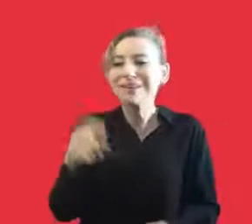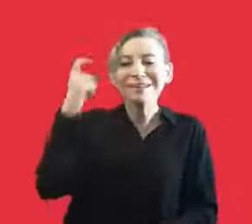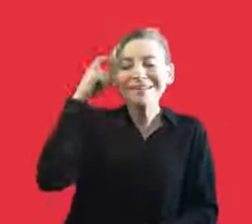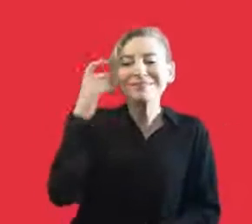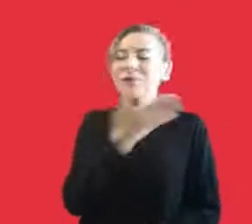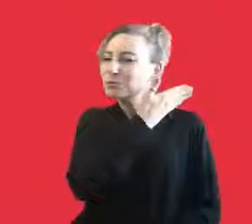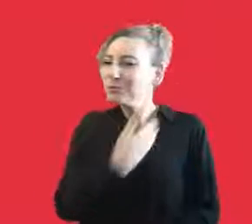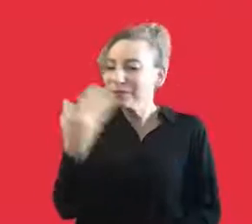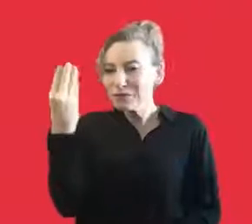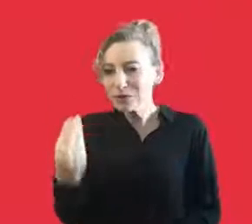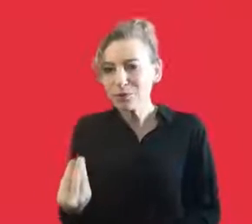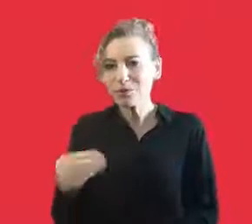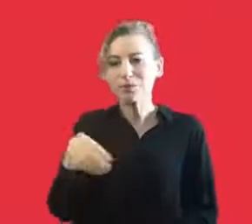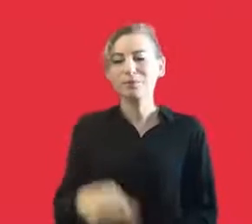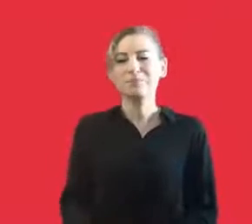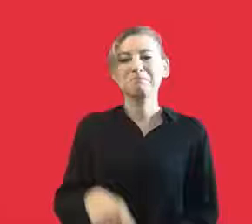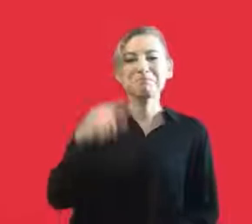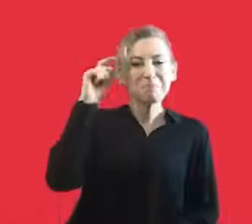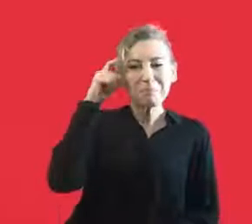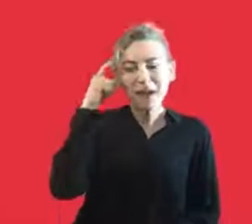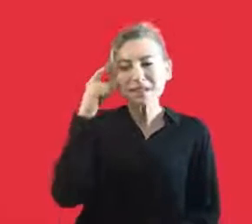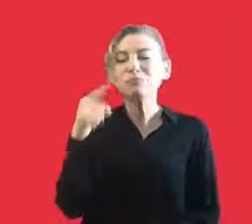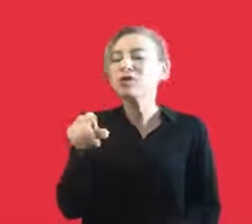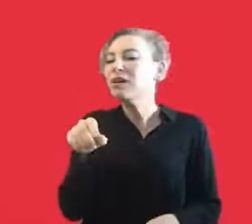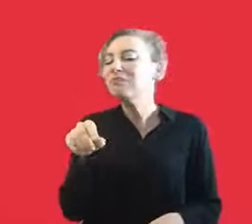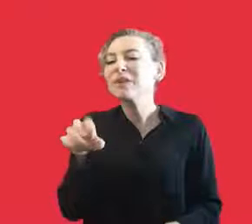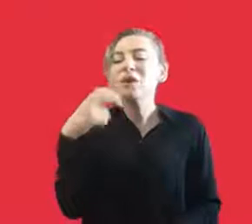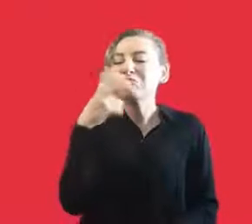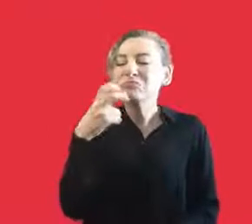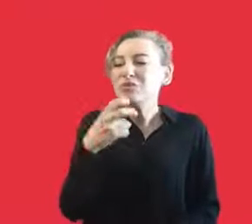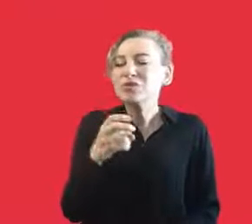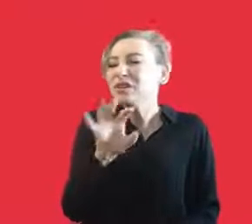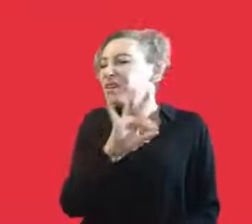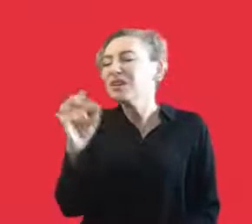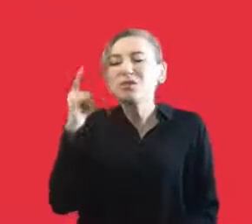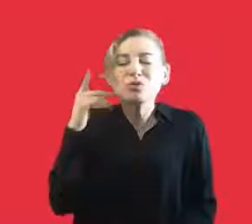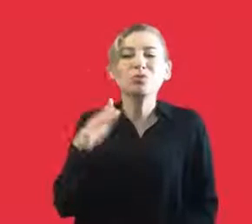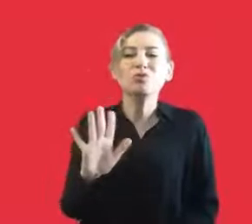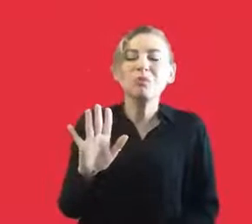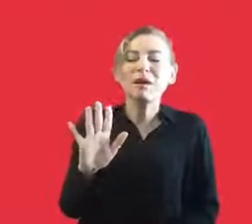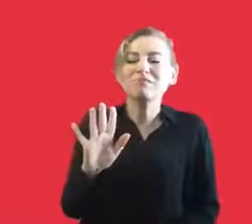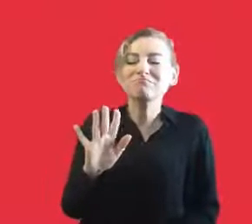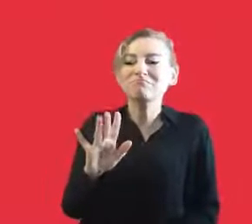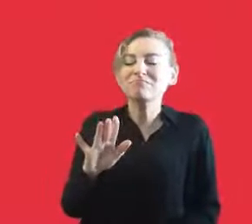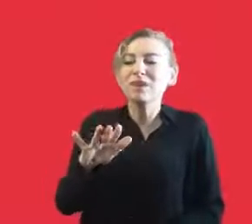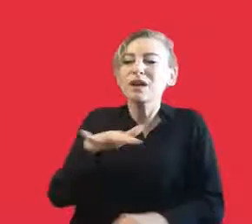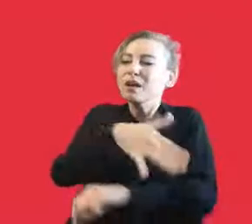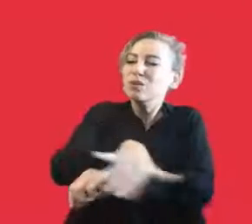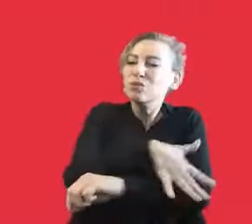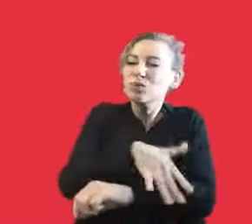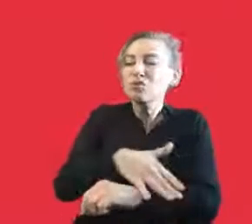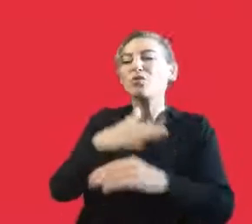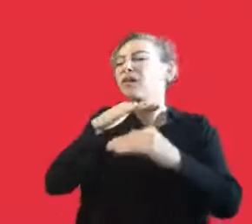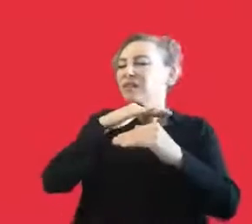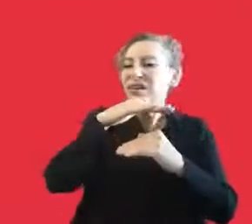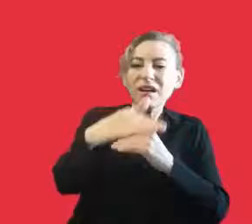become recognized and it is liked in Turkey. And maybe even people on the